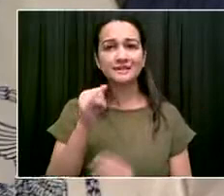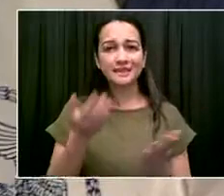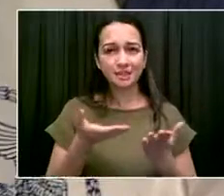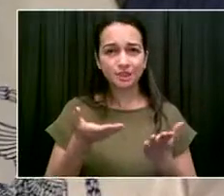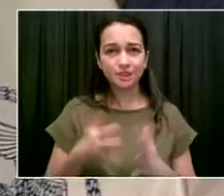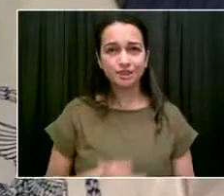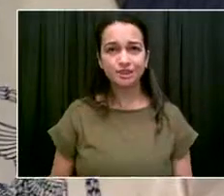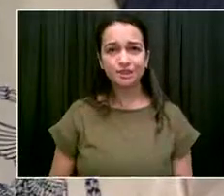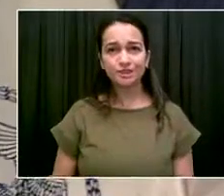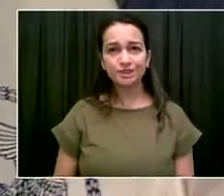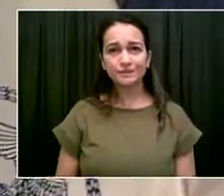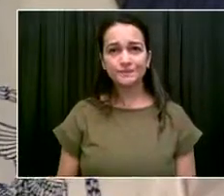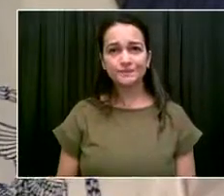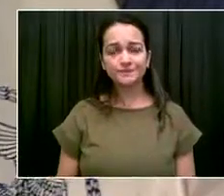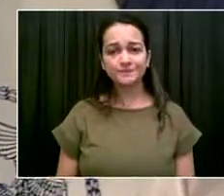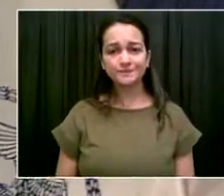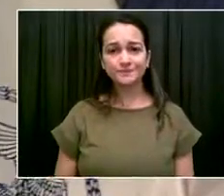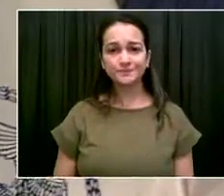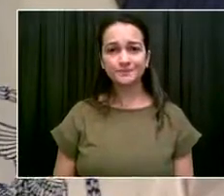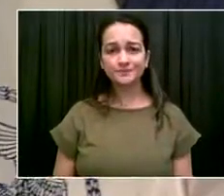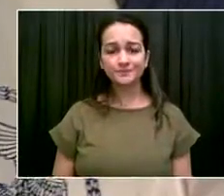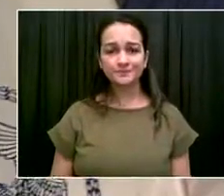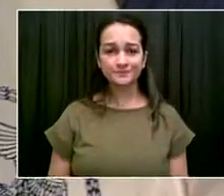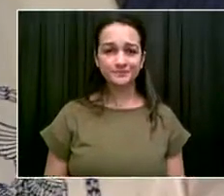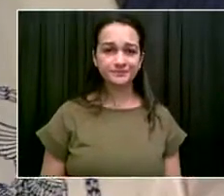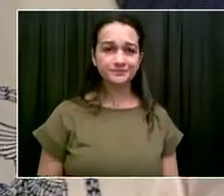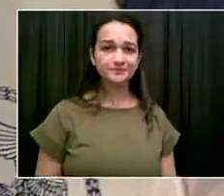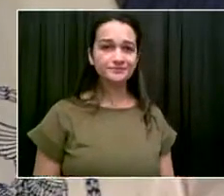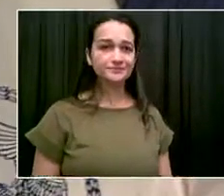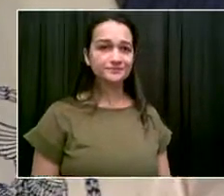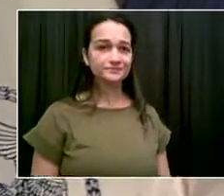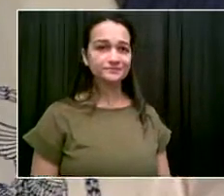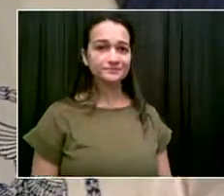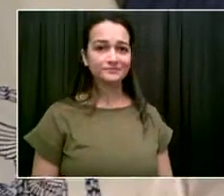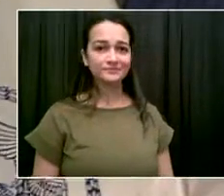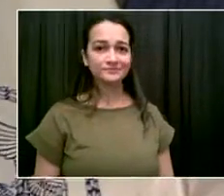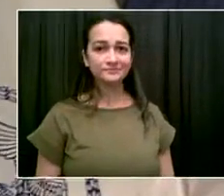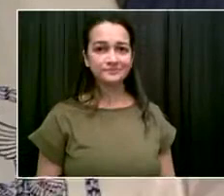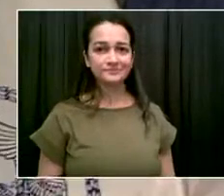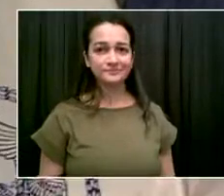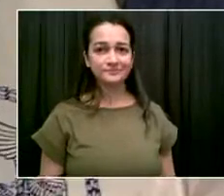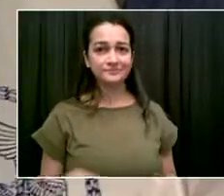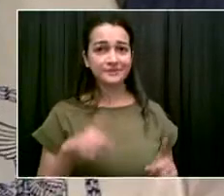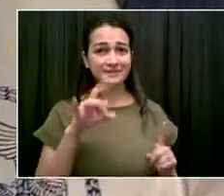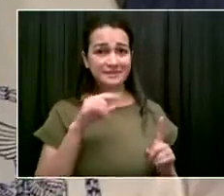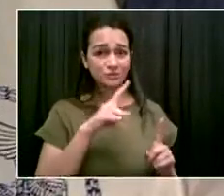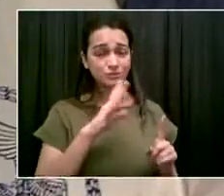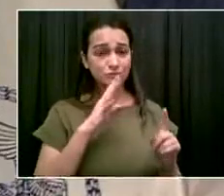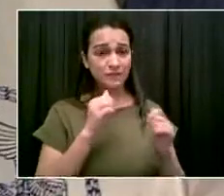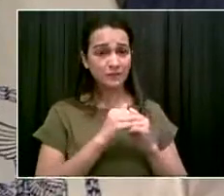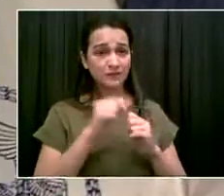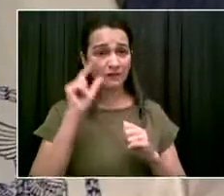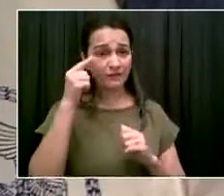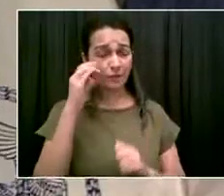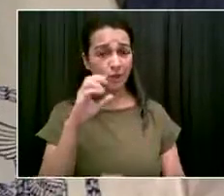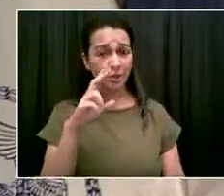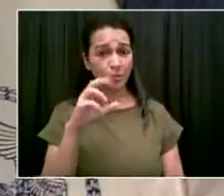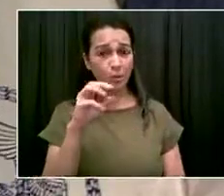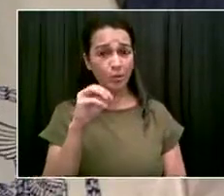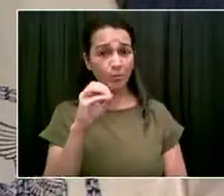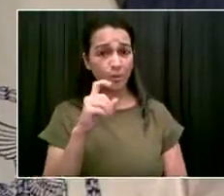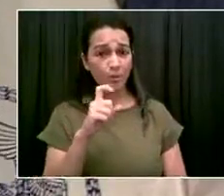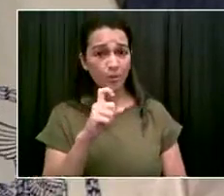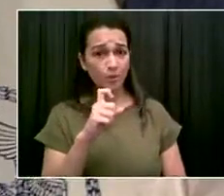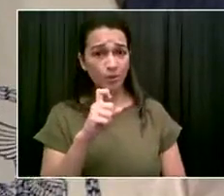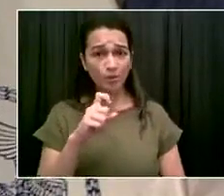Hi, good evening, mayor. I was curious, have you spoken to Governor Cuomo today or do you have plans to do so? I have not spoken with